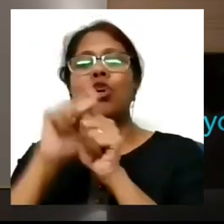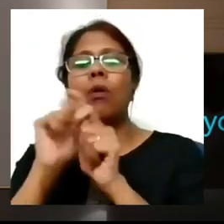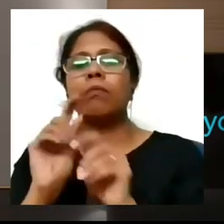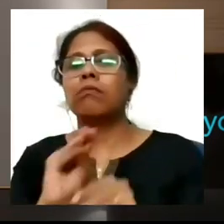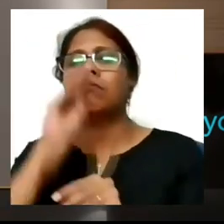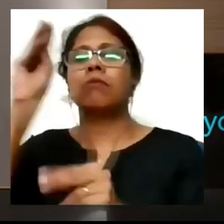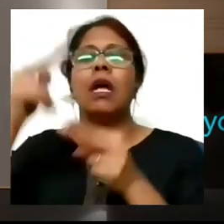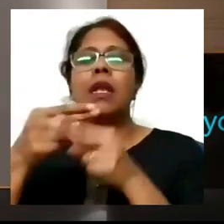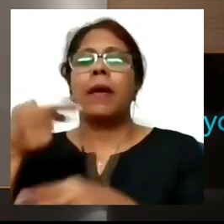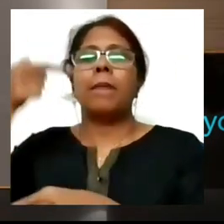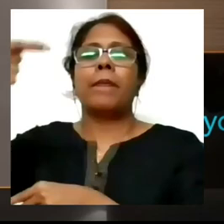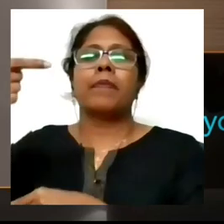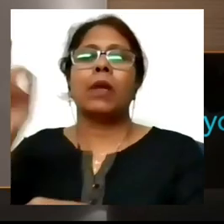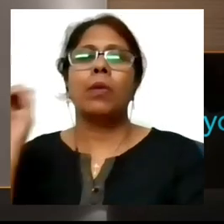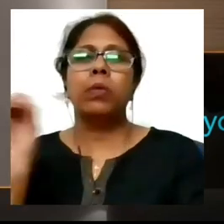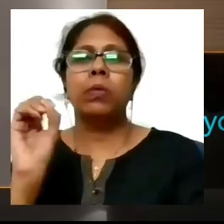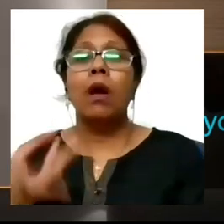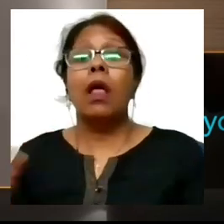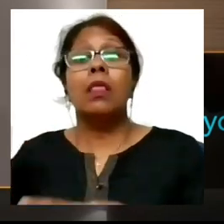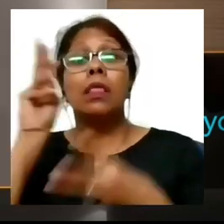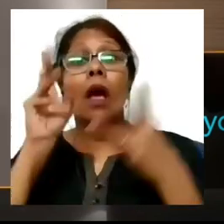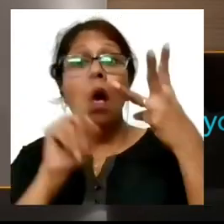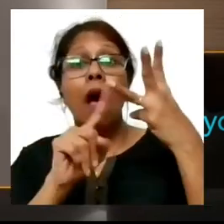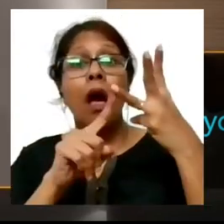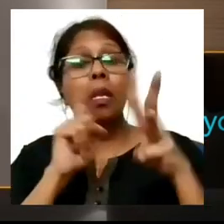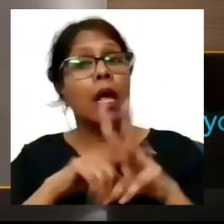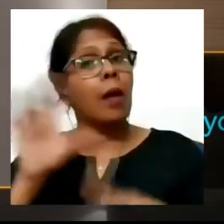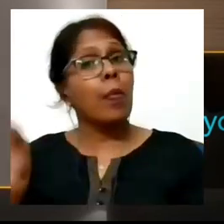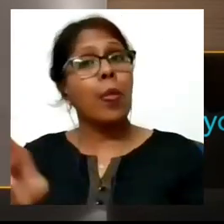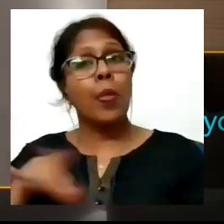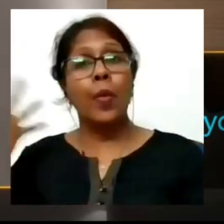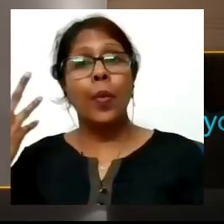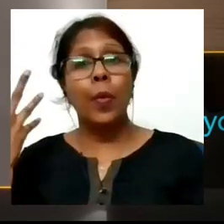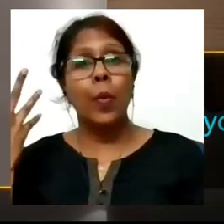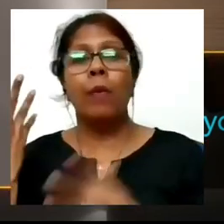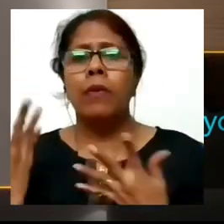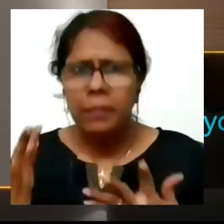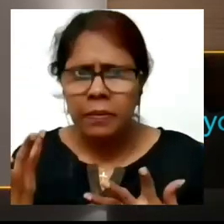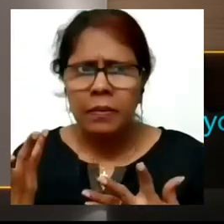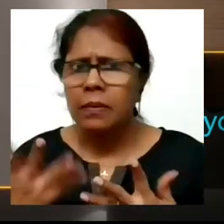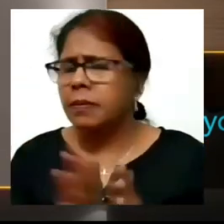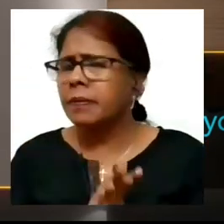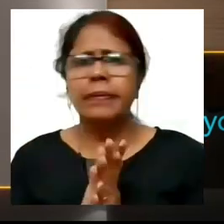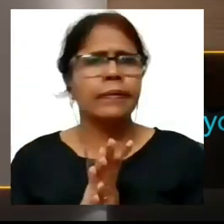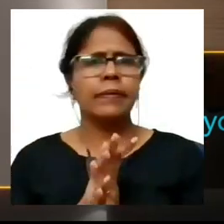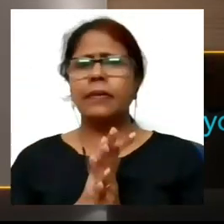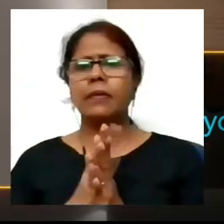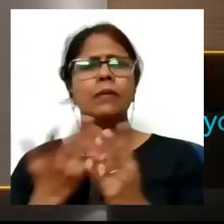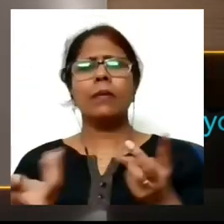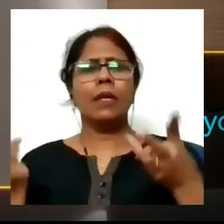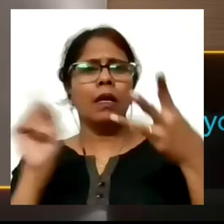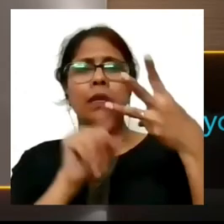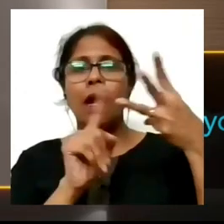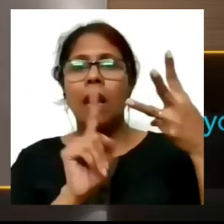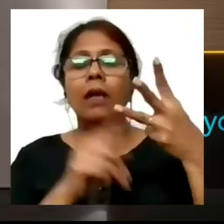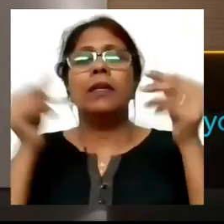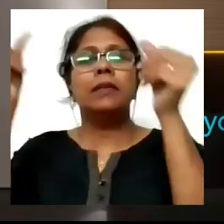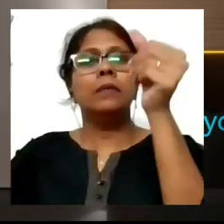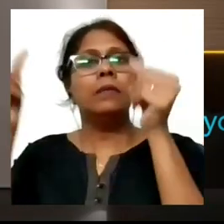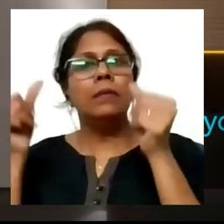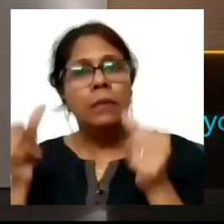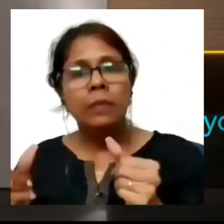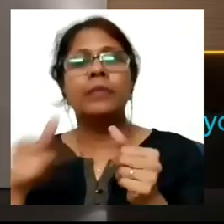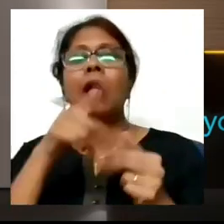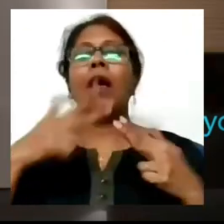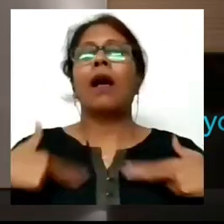was rejected a third time as well and but by the time the third time result came out my